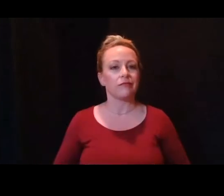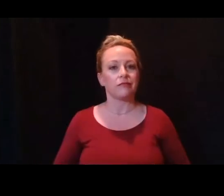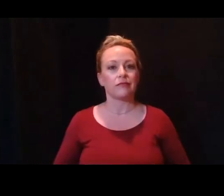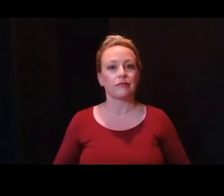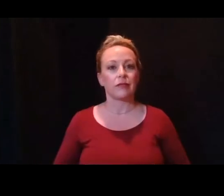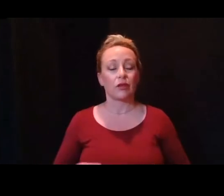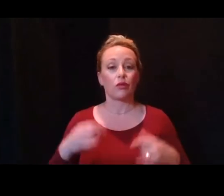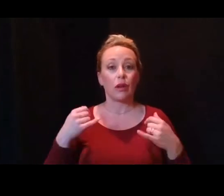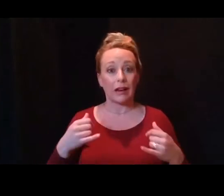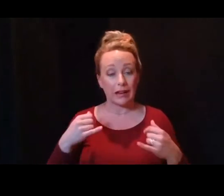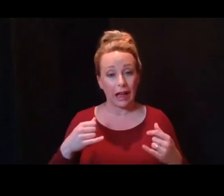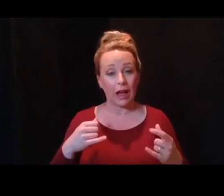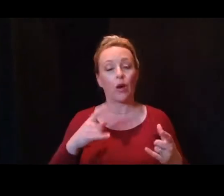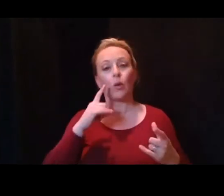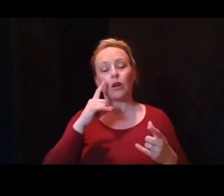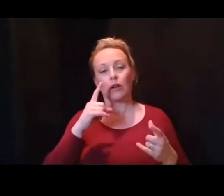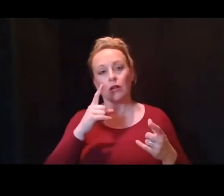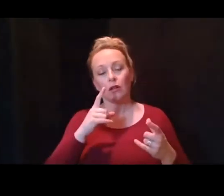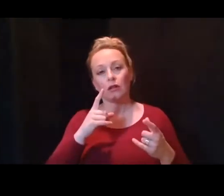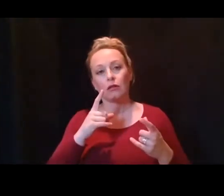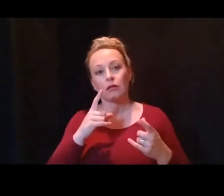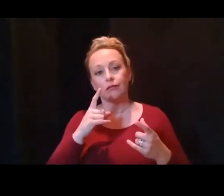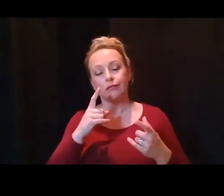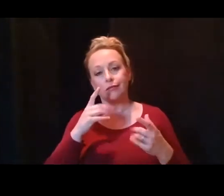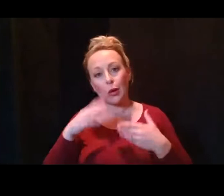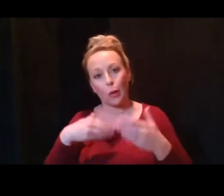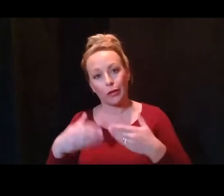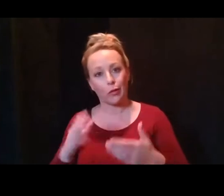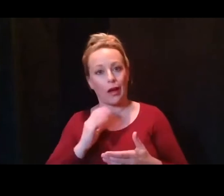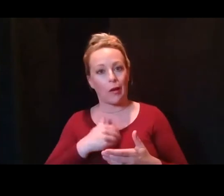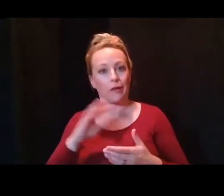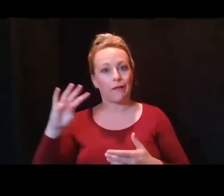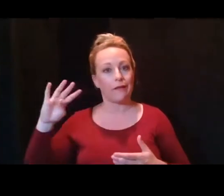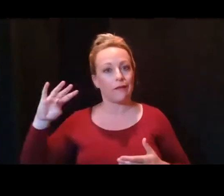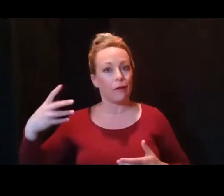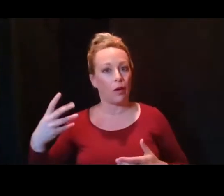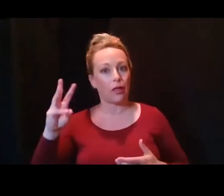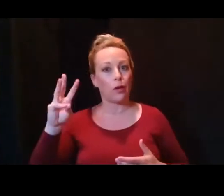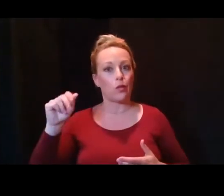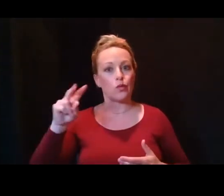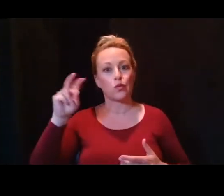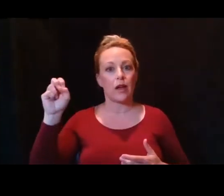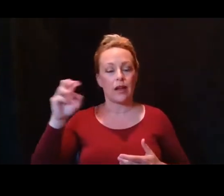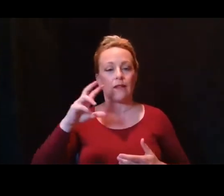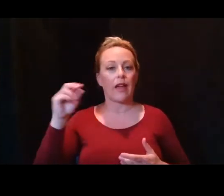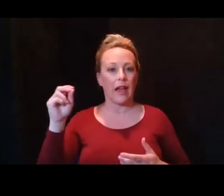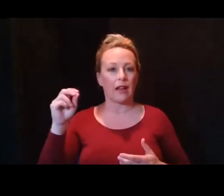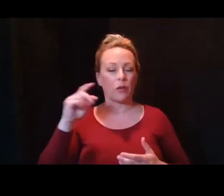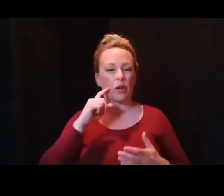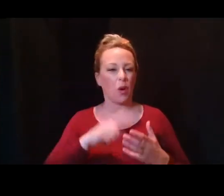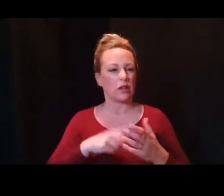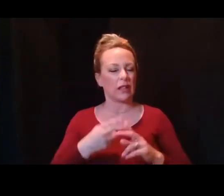wave. It's a little too early to tell, but the rate of increase since March